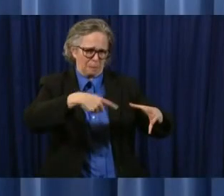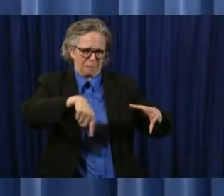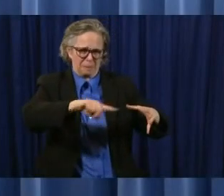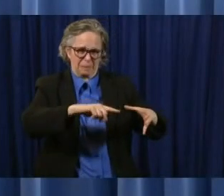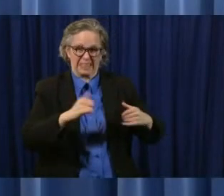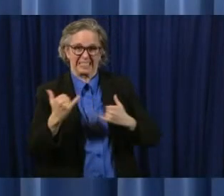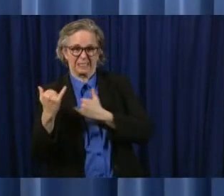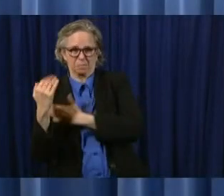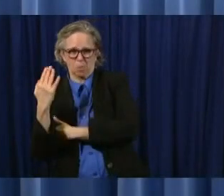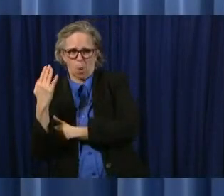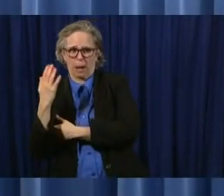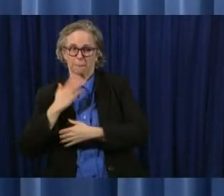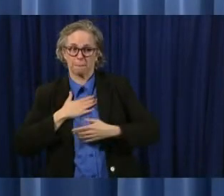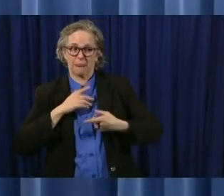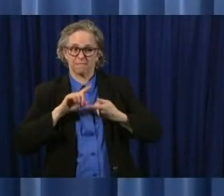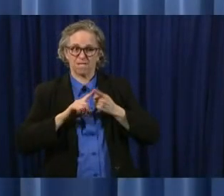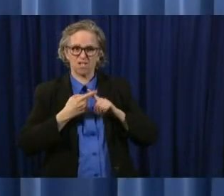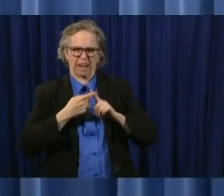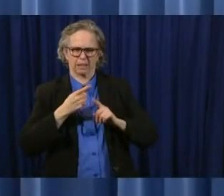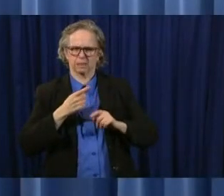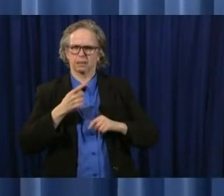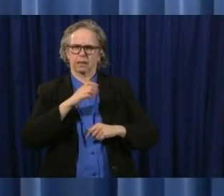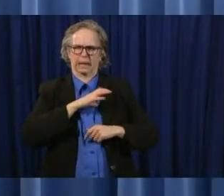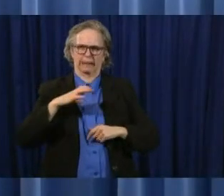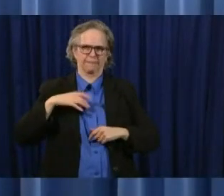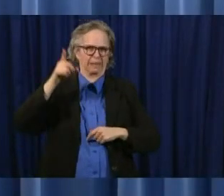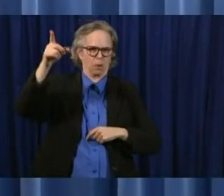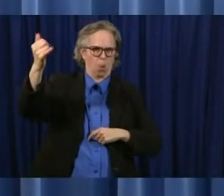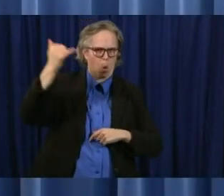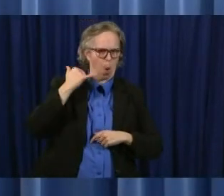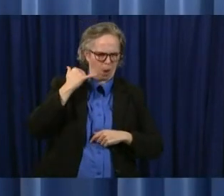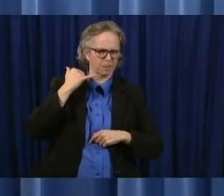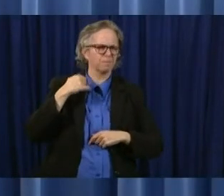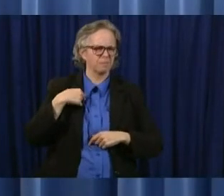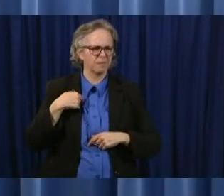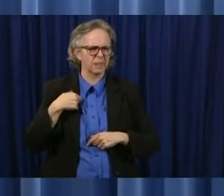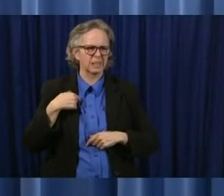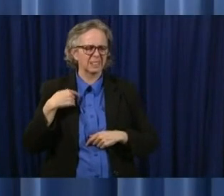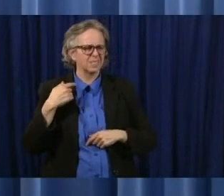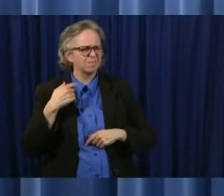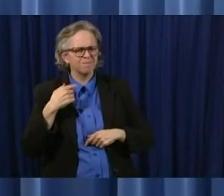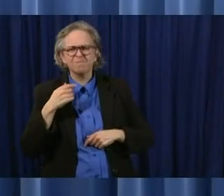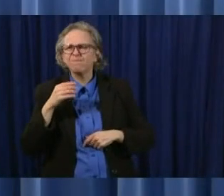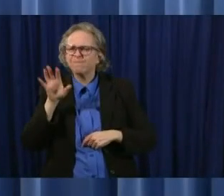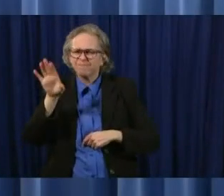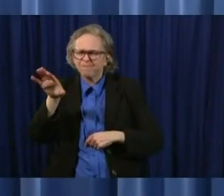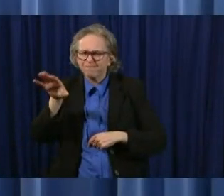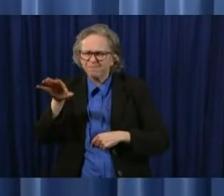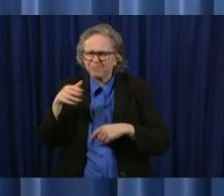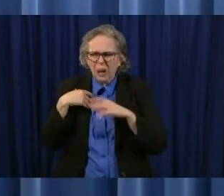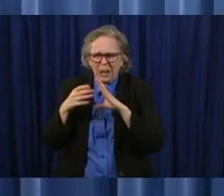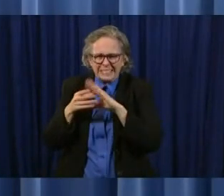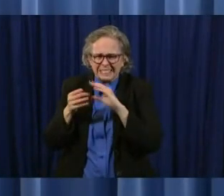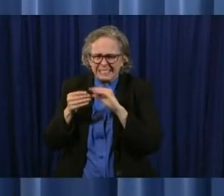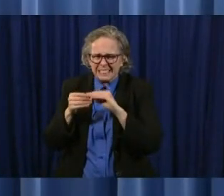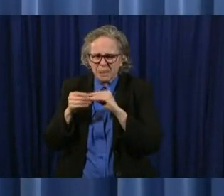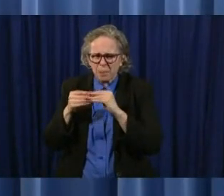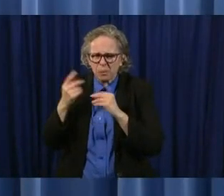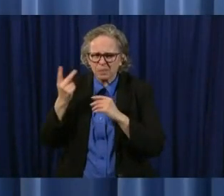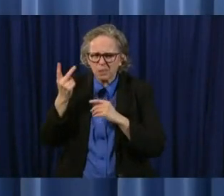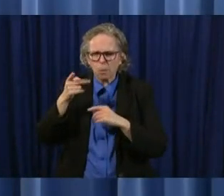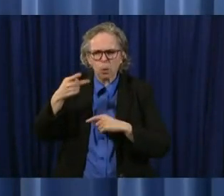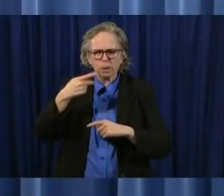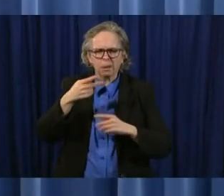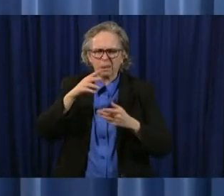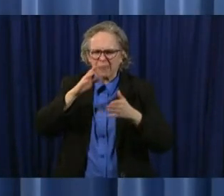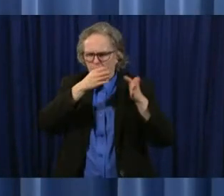and he talked to me and he said i want to tell you a story about a mutual friend of ours and the mutual